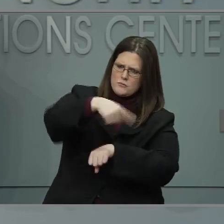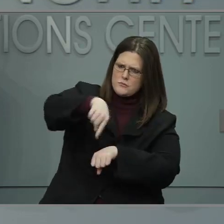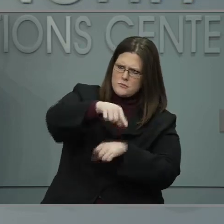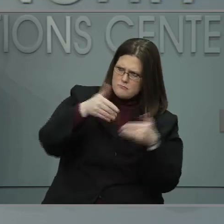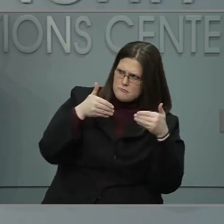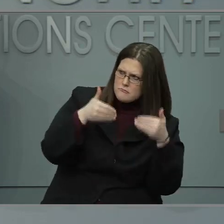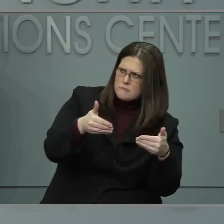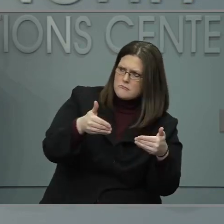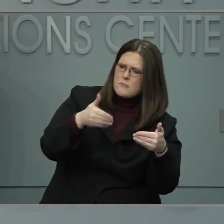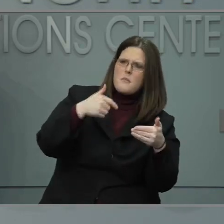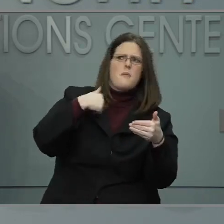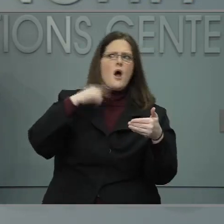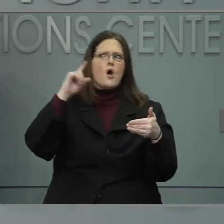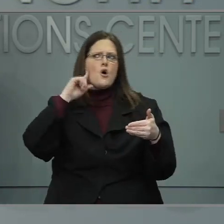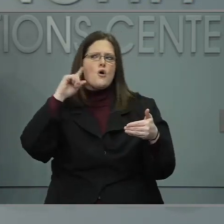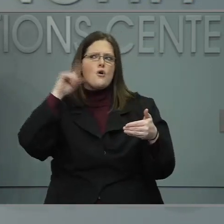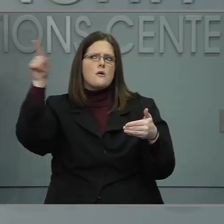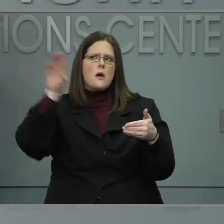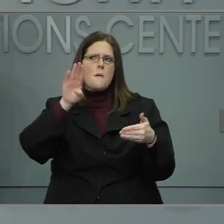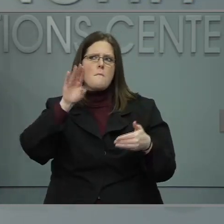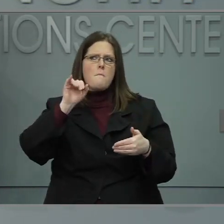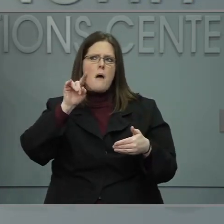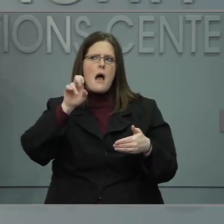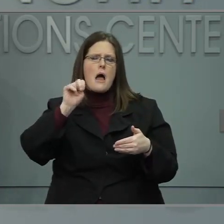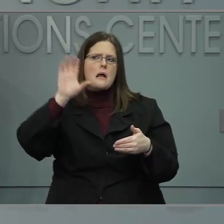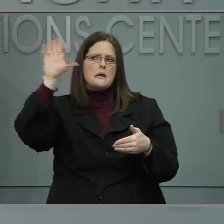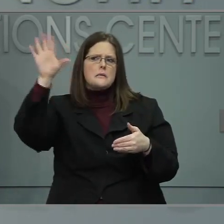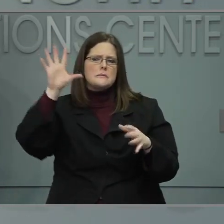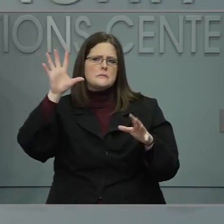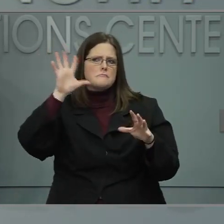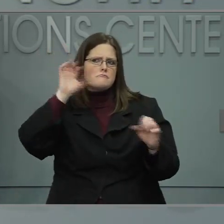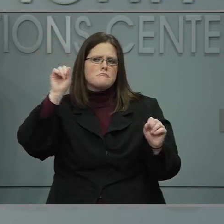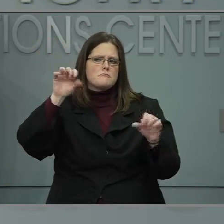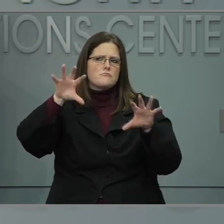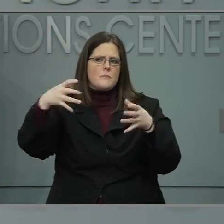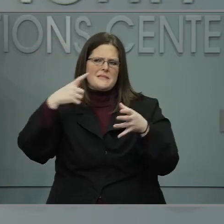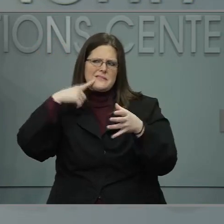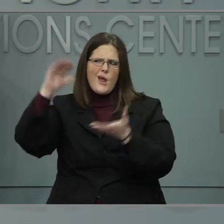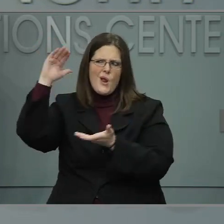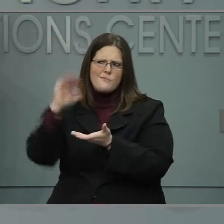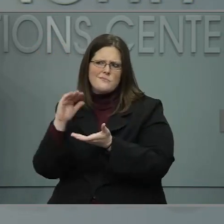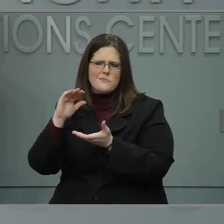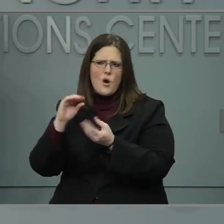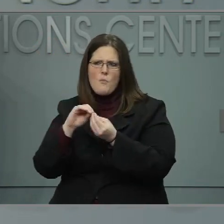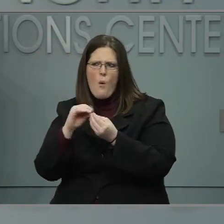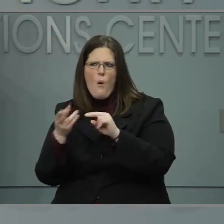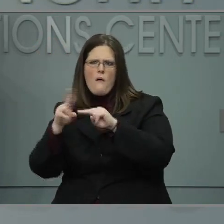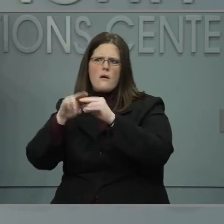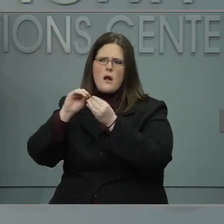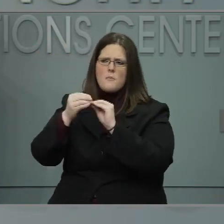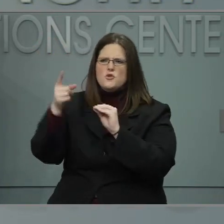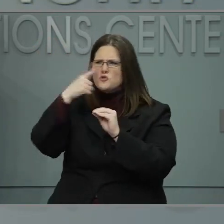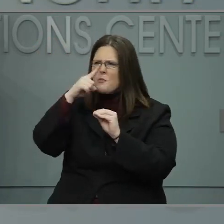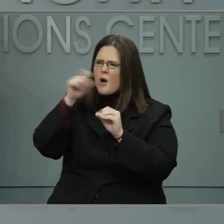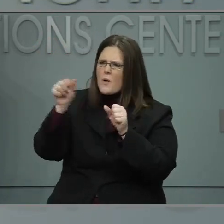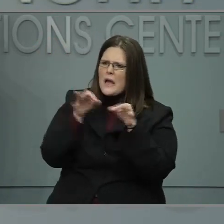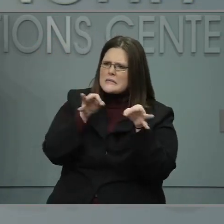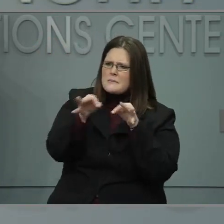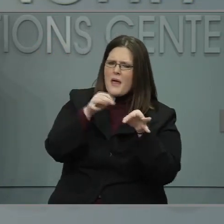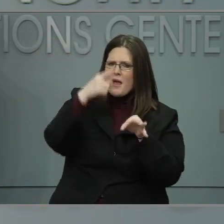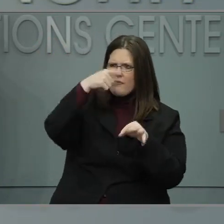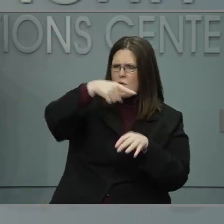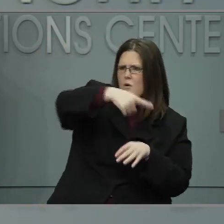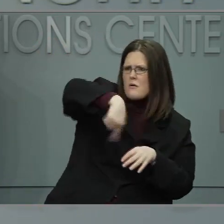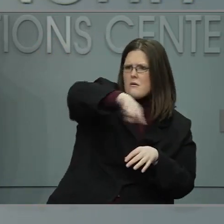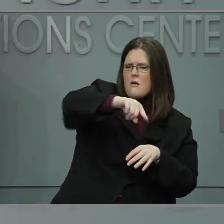Biden administration said there's a little higher percentage of vaccines coming, so is there information you can give to those frontline workers